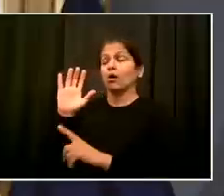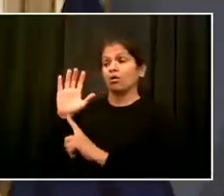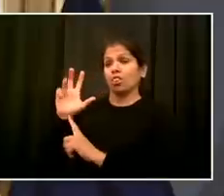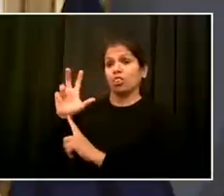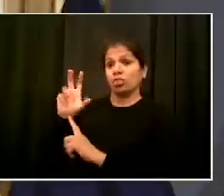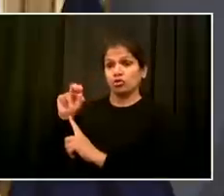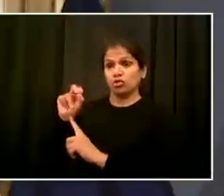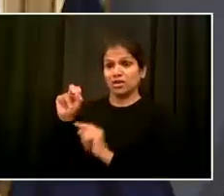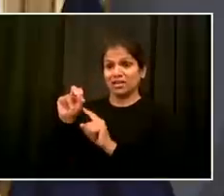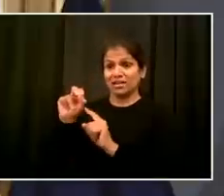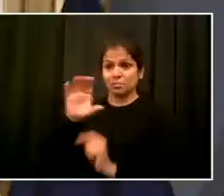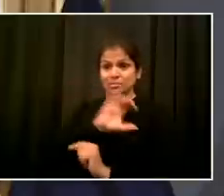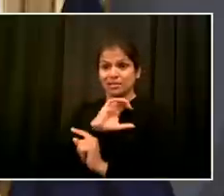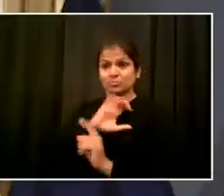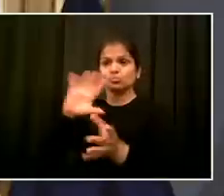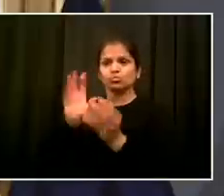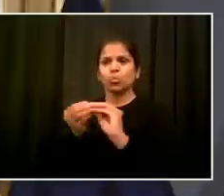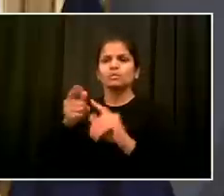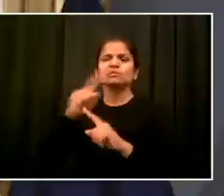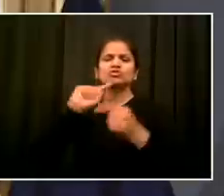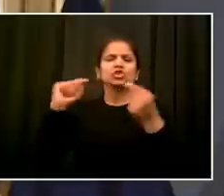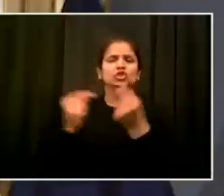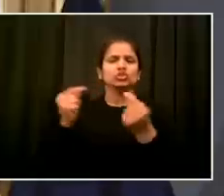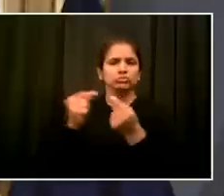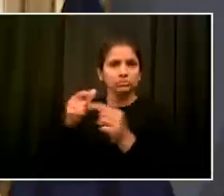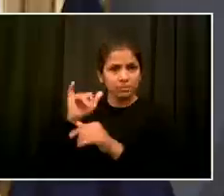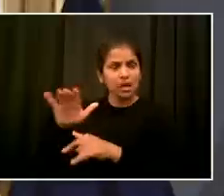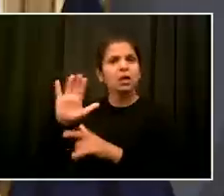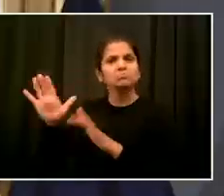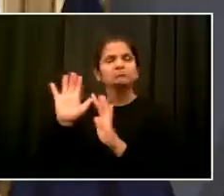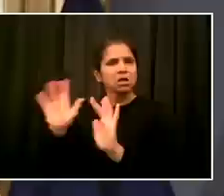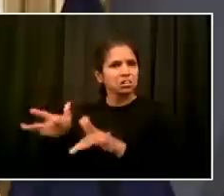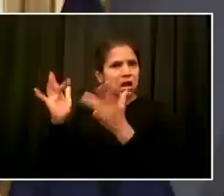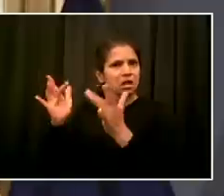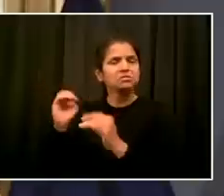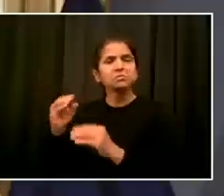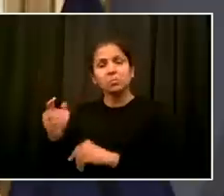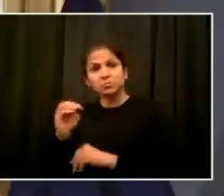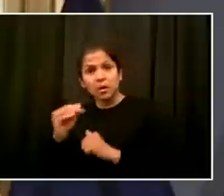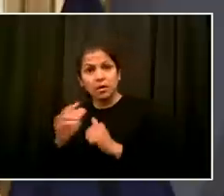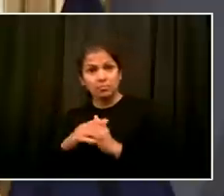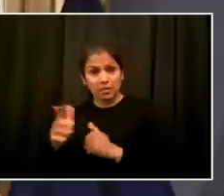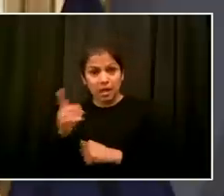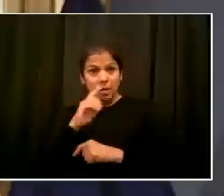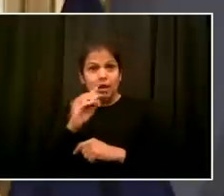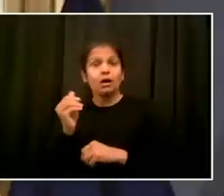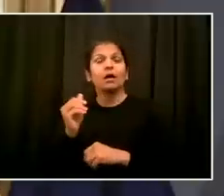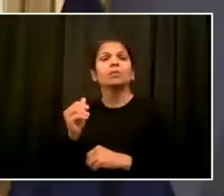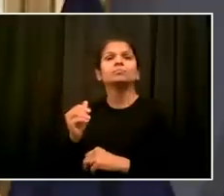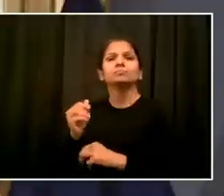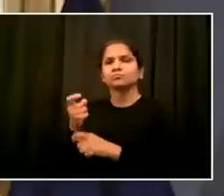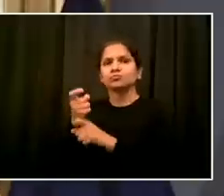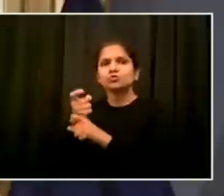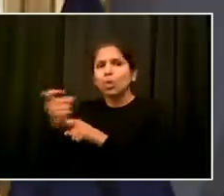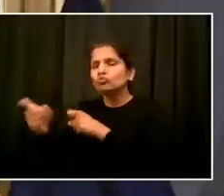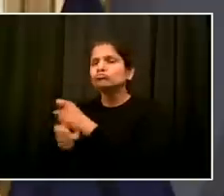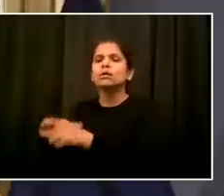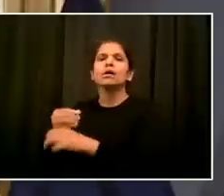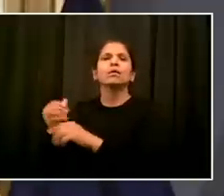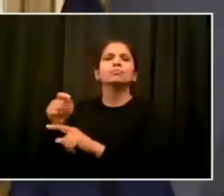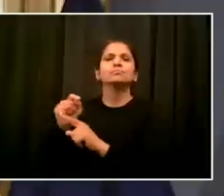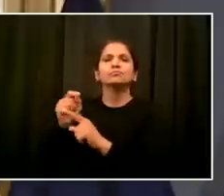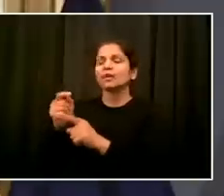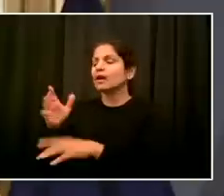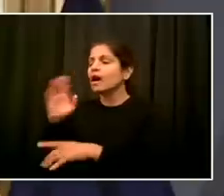well as some private and public property. If I could categorize it, where we saw most of the activity yesterday was centralized in one